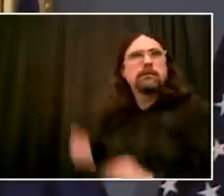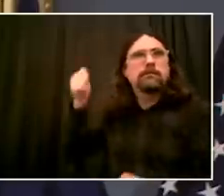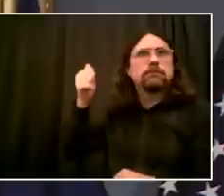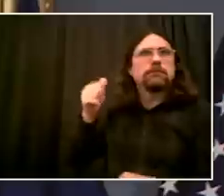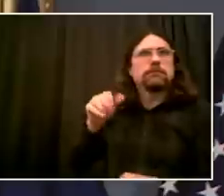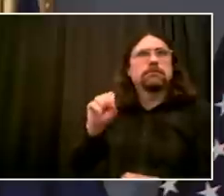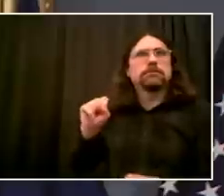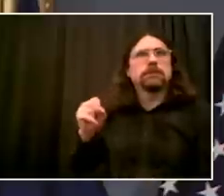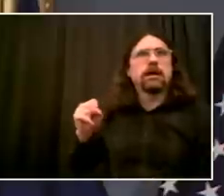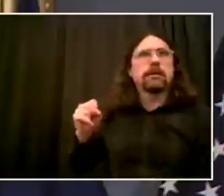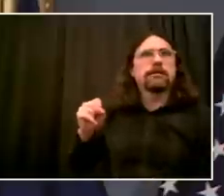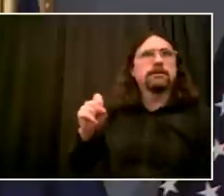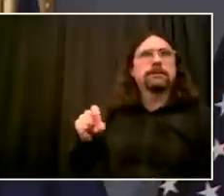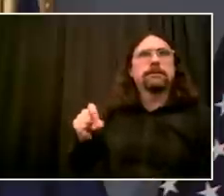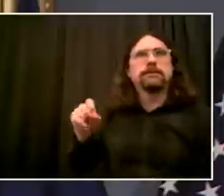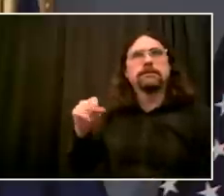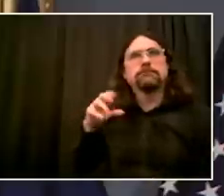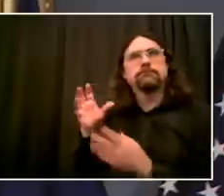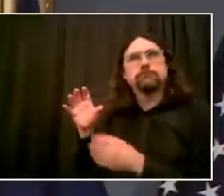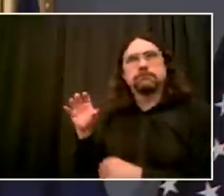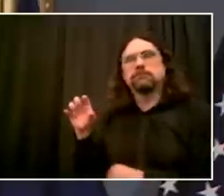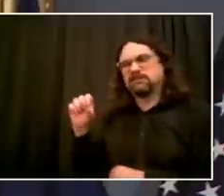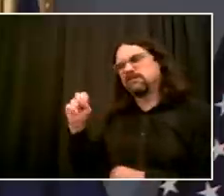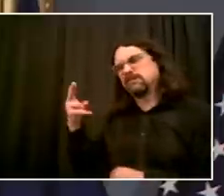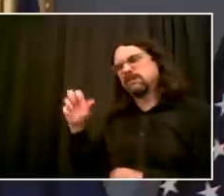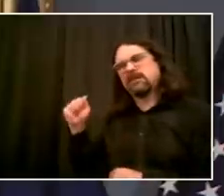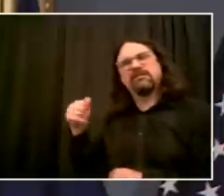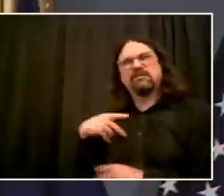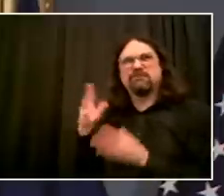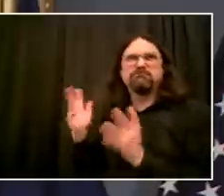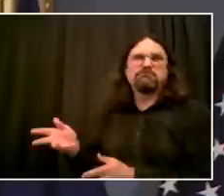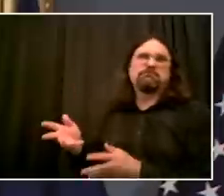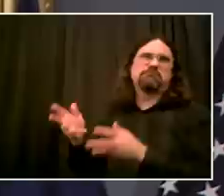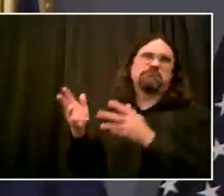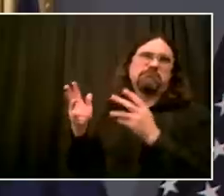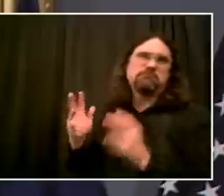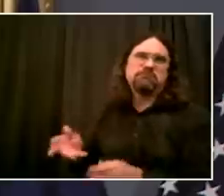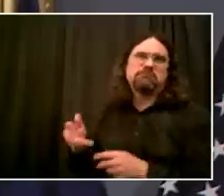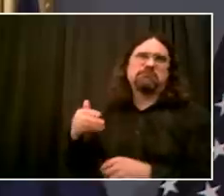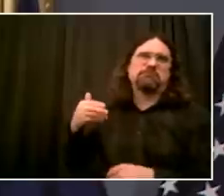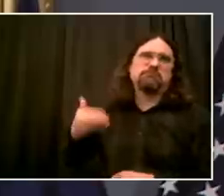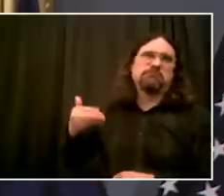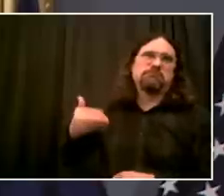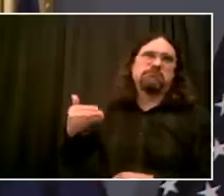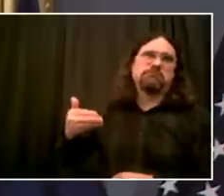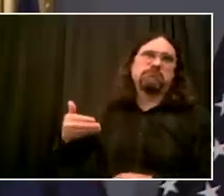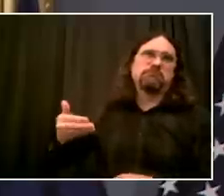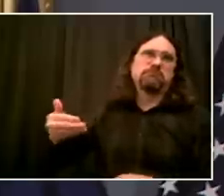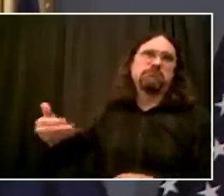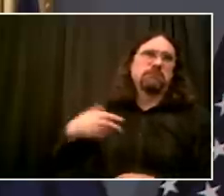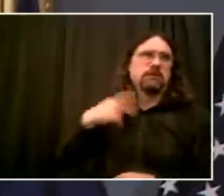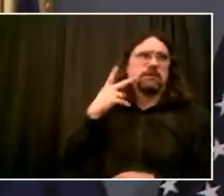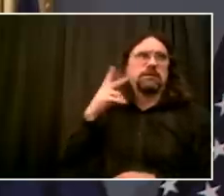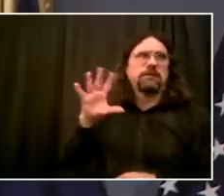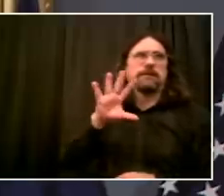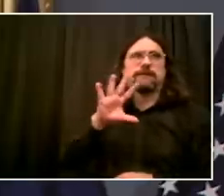in time, how many people were out at the same time, we thought 5,000, 6,000 maybe at a single point. That's not nothing.